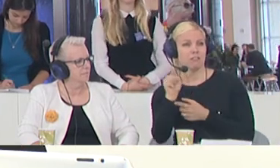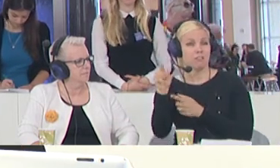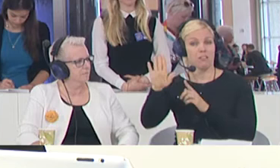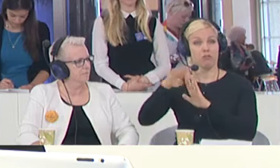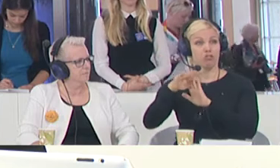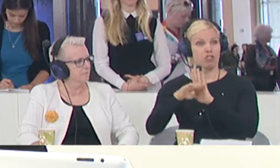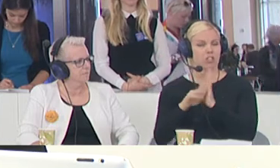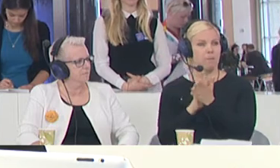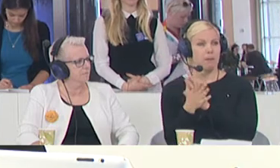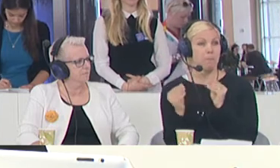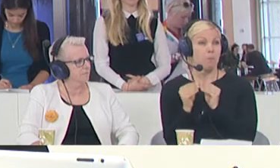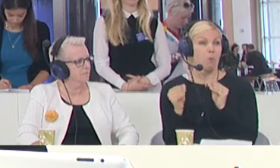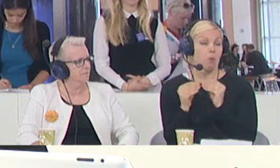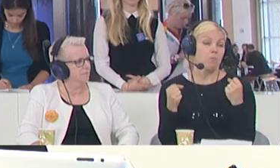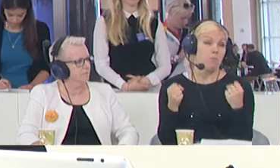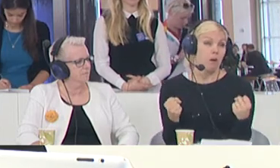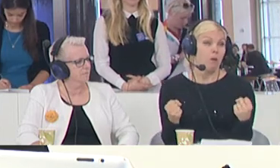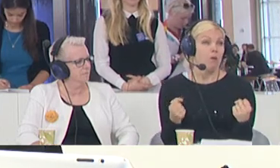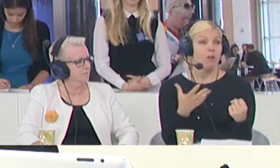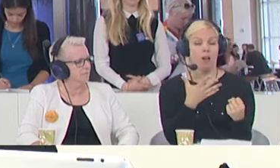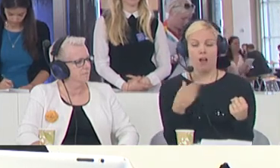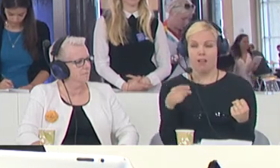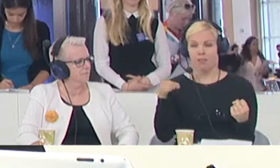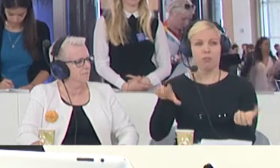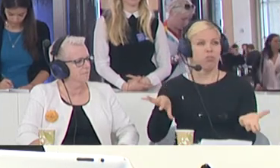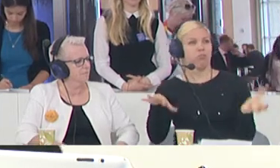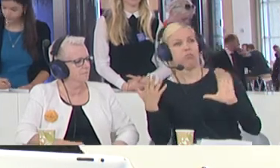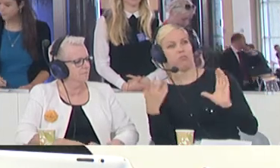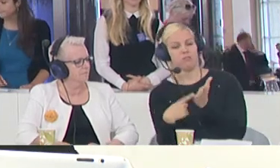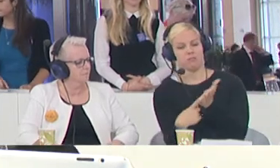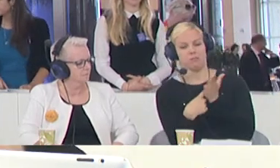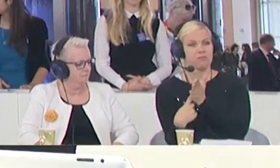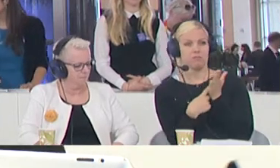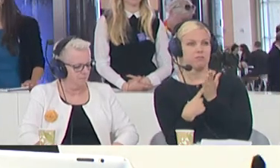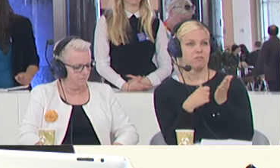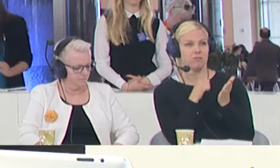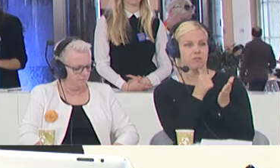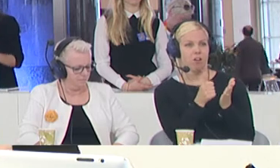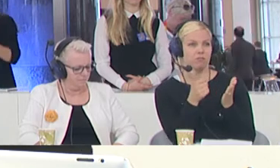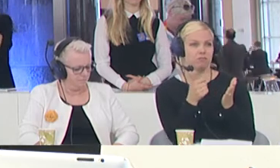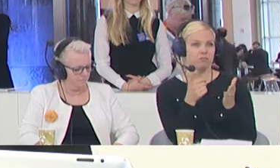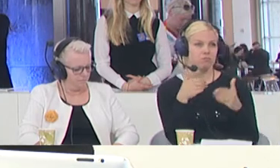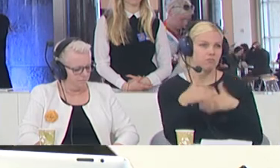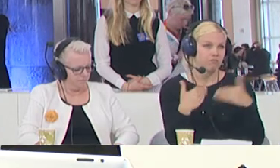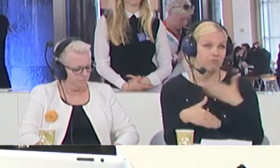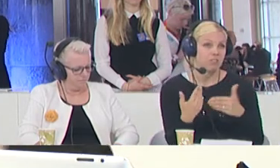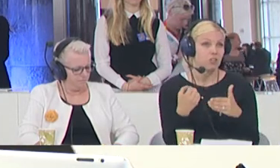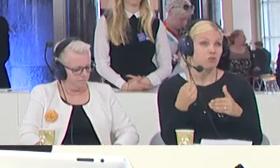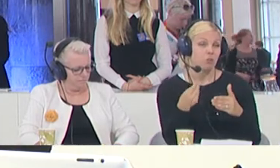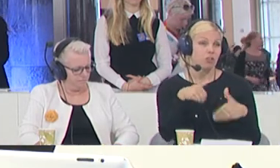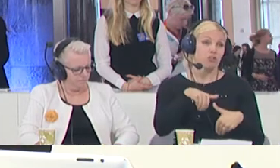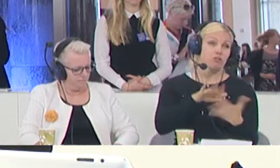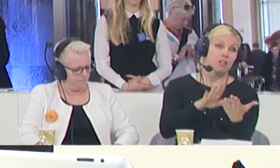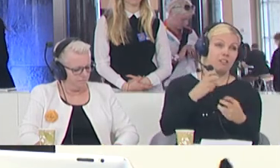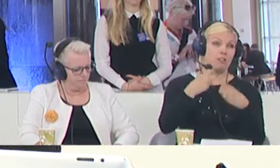discussion. And I think also the fact of trying to address the problem where it is the root causes in